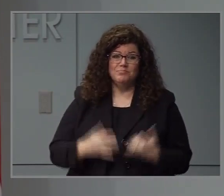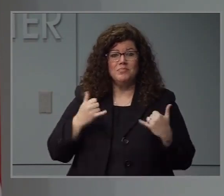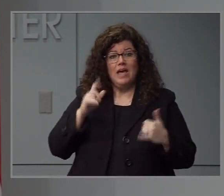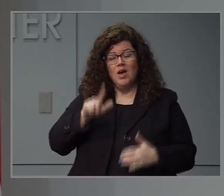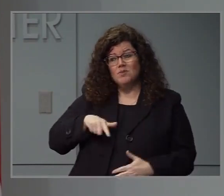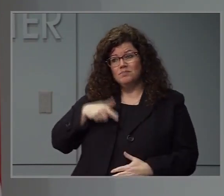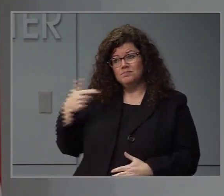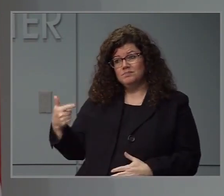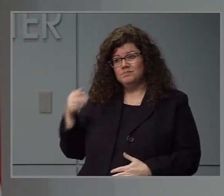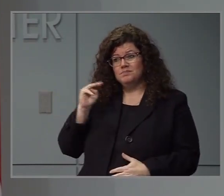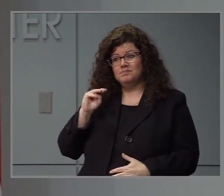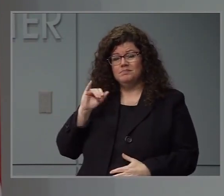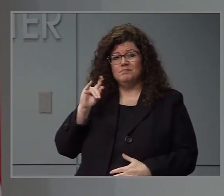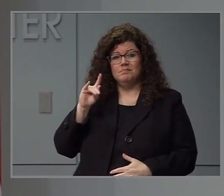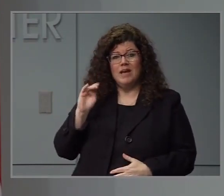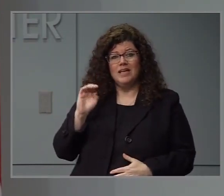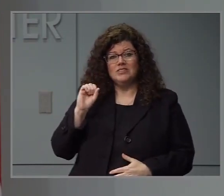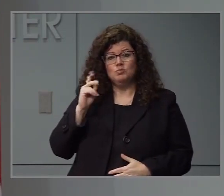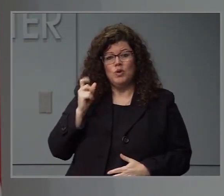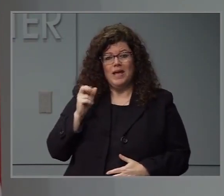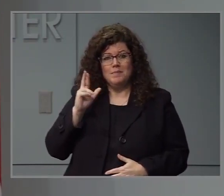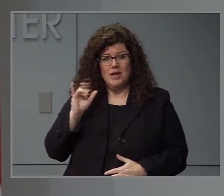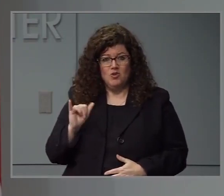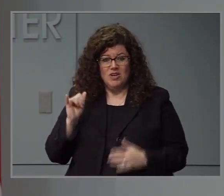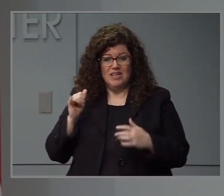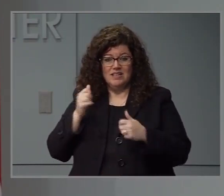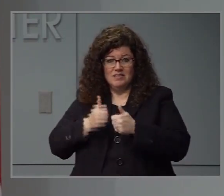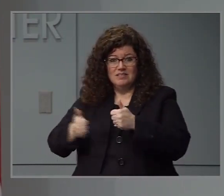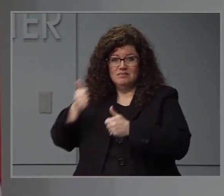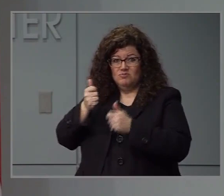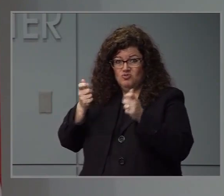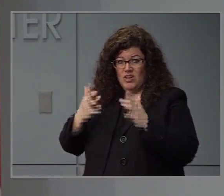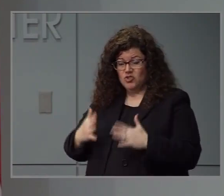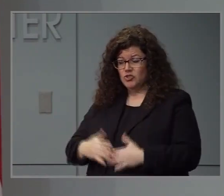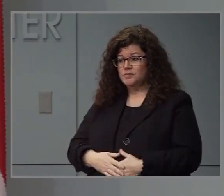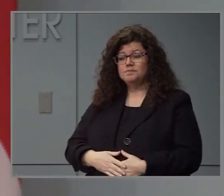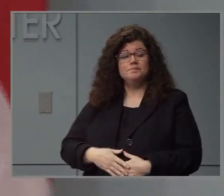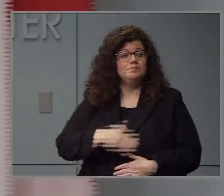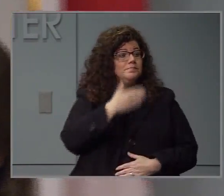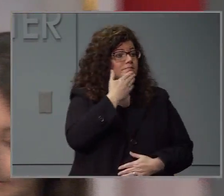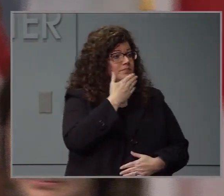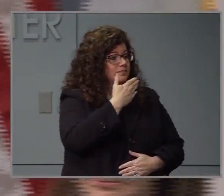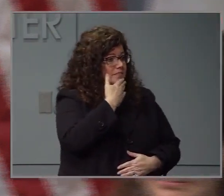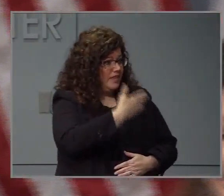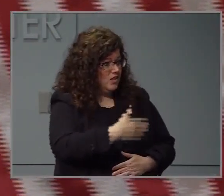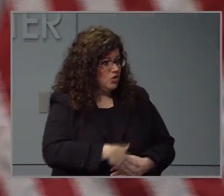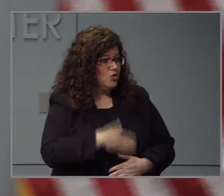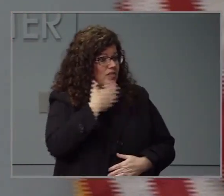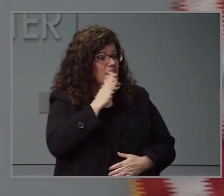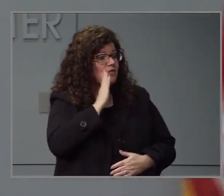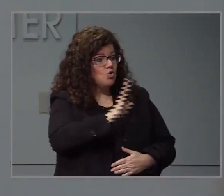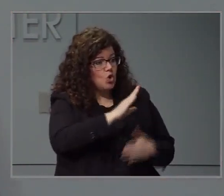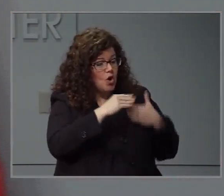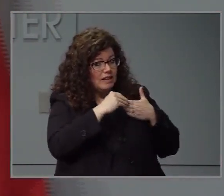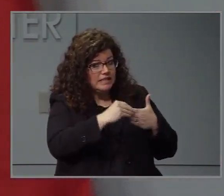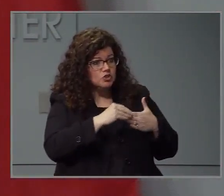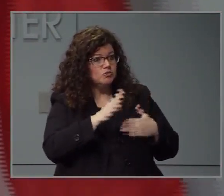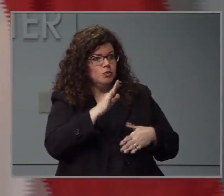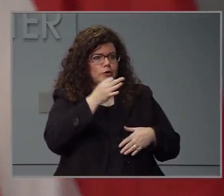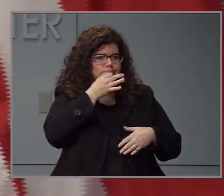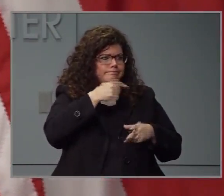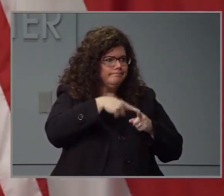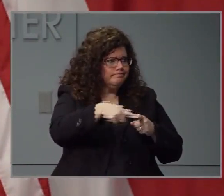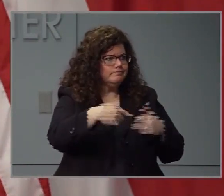Director Mike Spearberry for an update. Thank you, Madam Secretary, and thank you for your leadership and expertise.